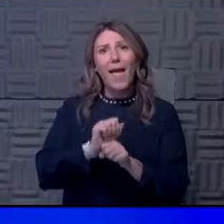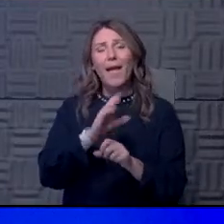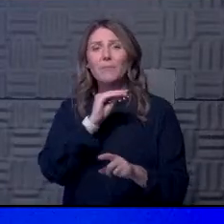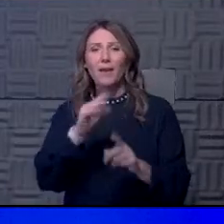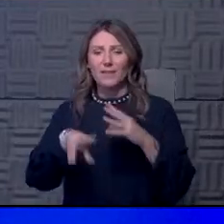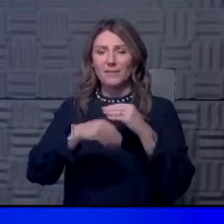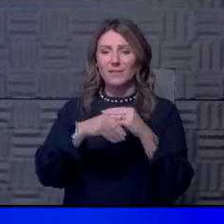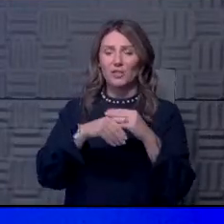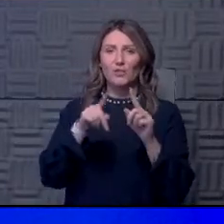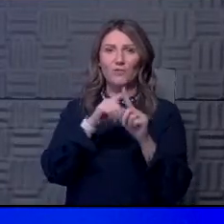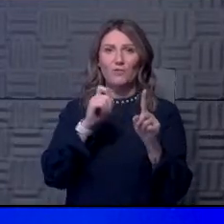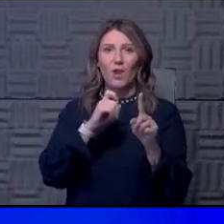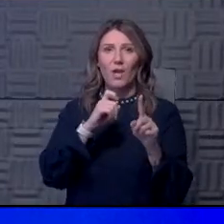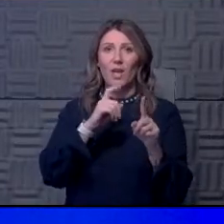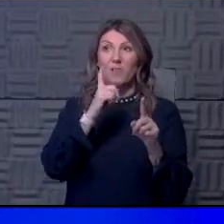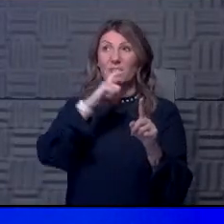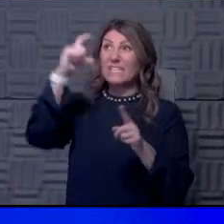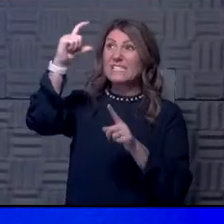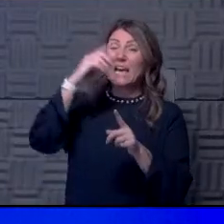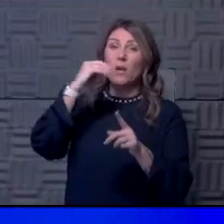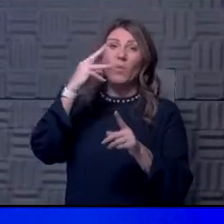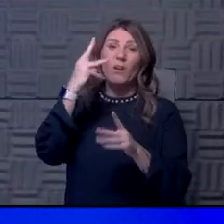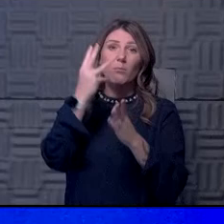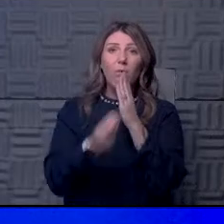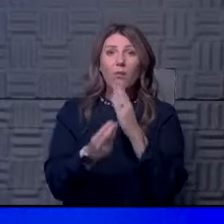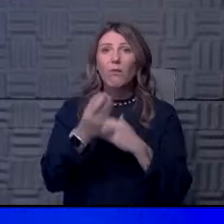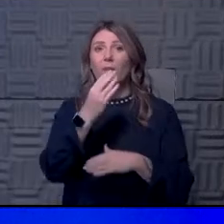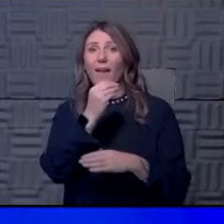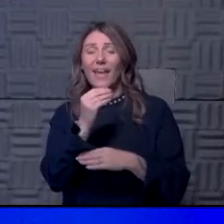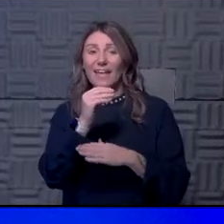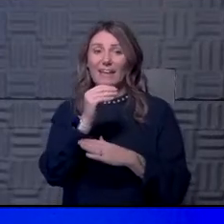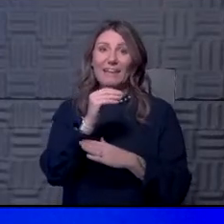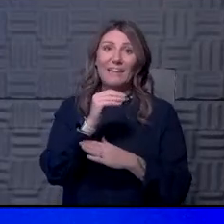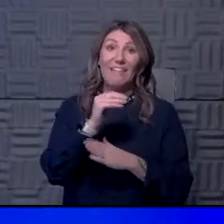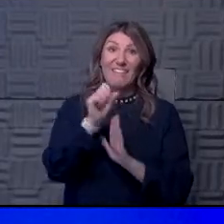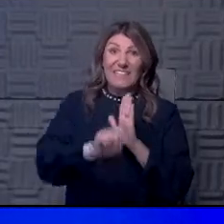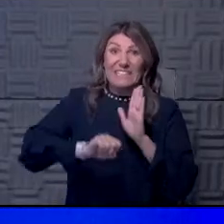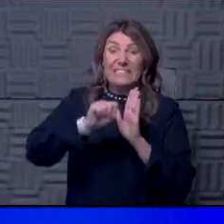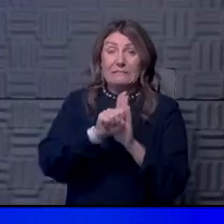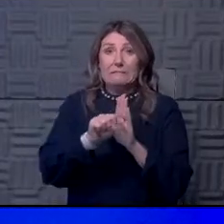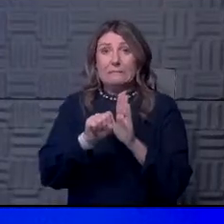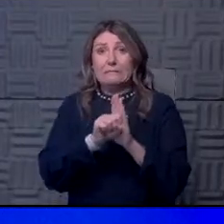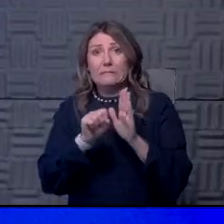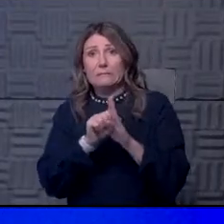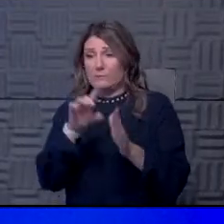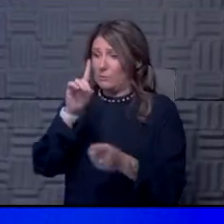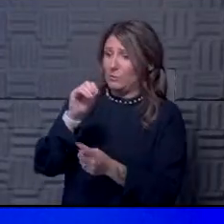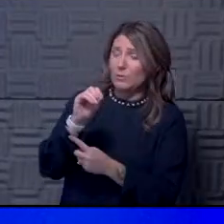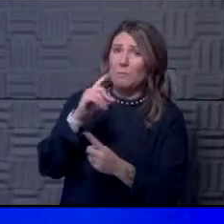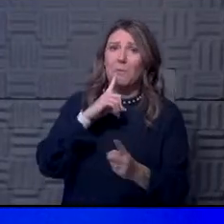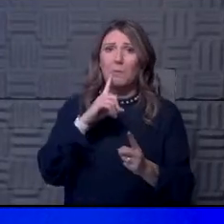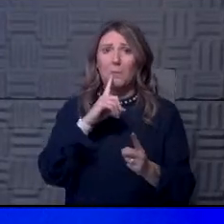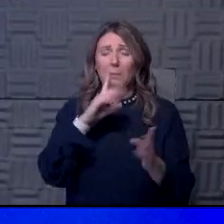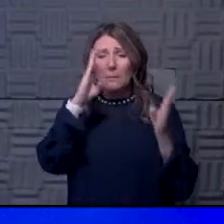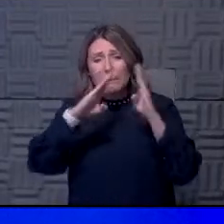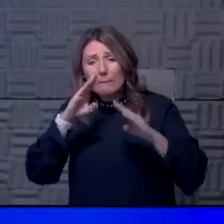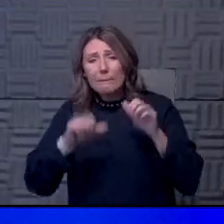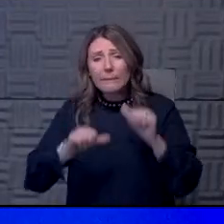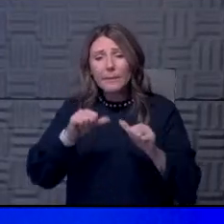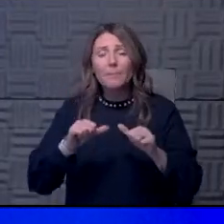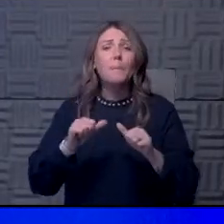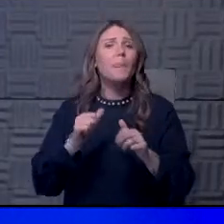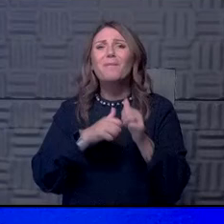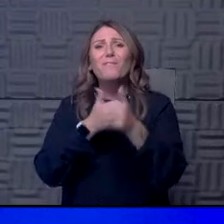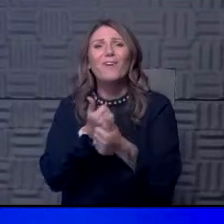really the sun going away and seasonal affective disorder is gonna play a big role. But do those things that we've talked about, the last